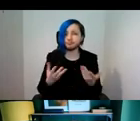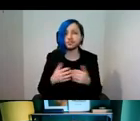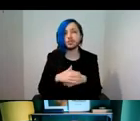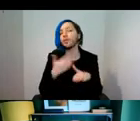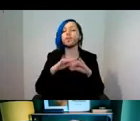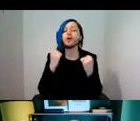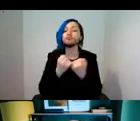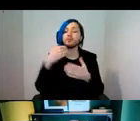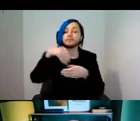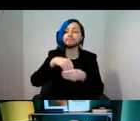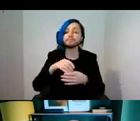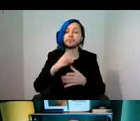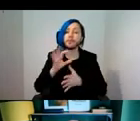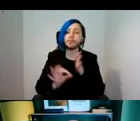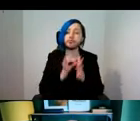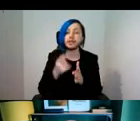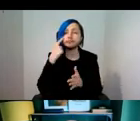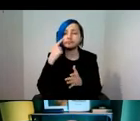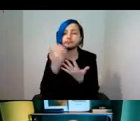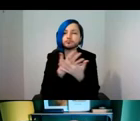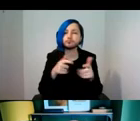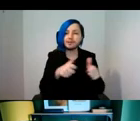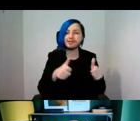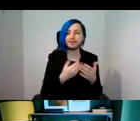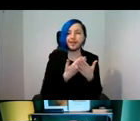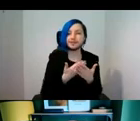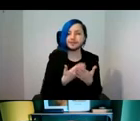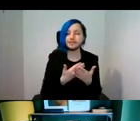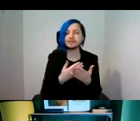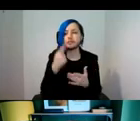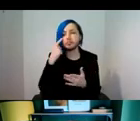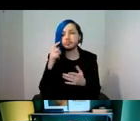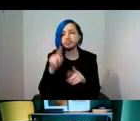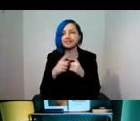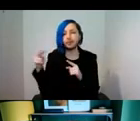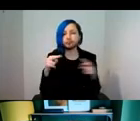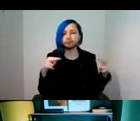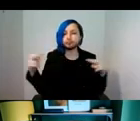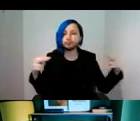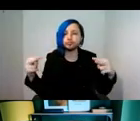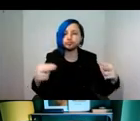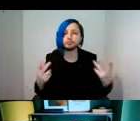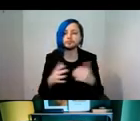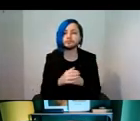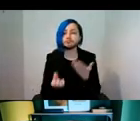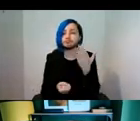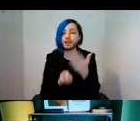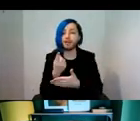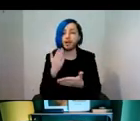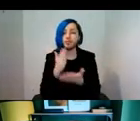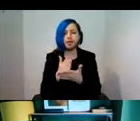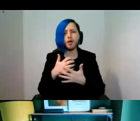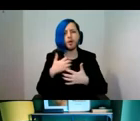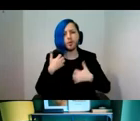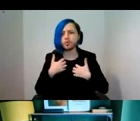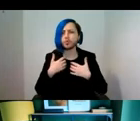took multiple case studies and really examined them from multiple angles. And the output was very richly discursive.